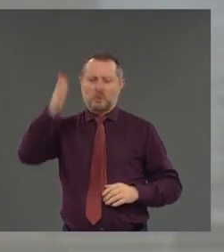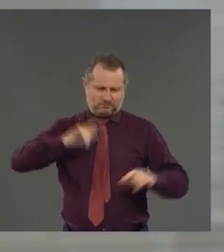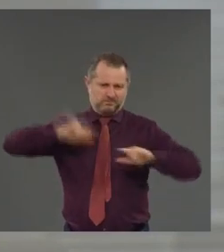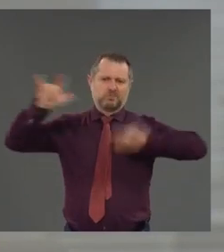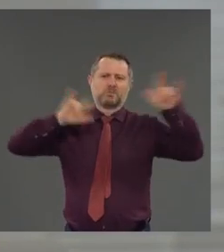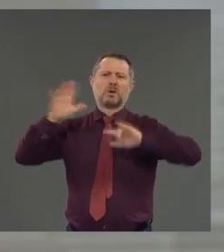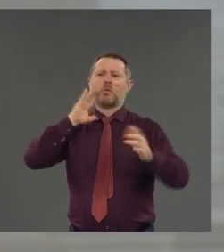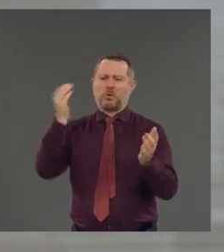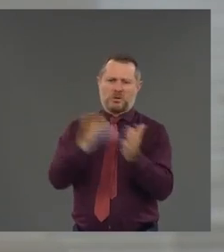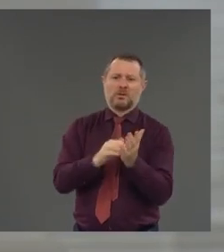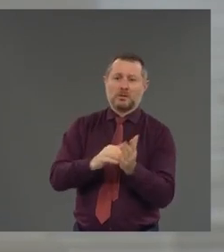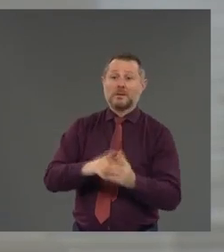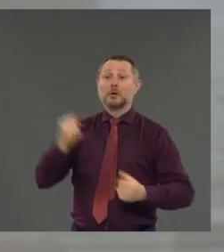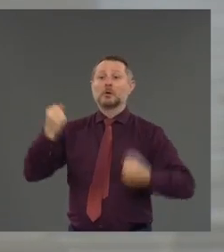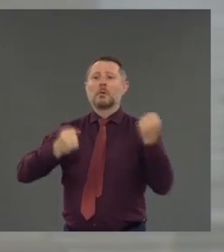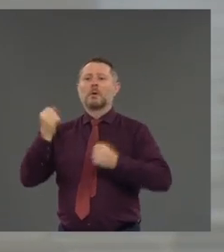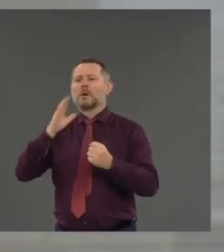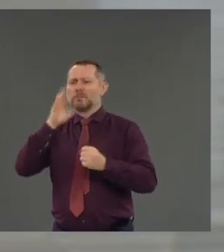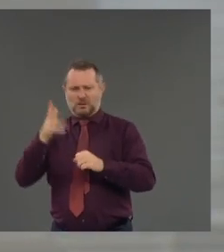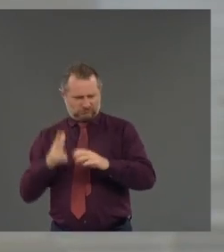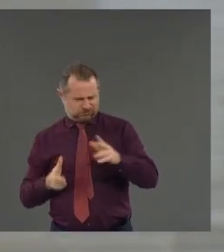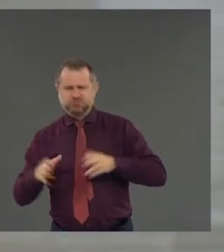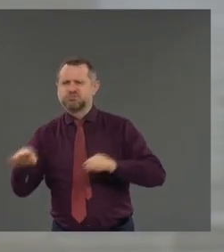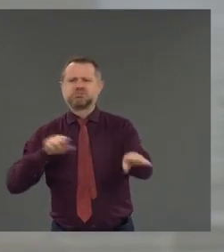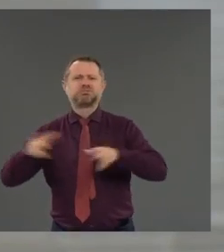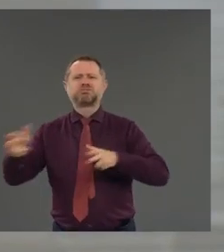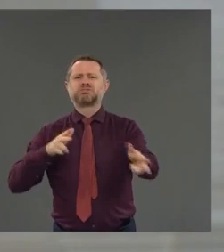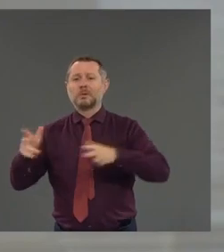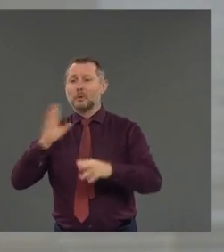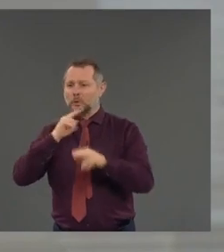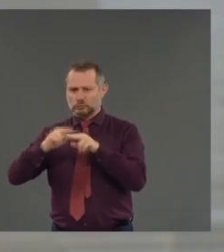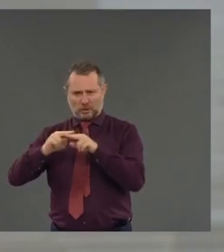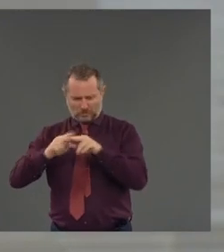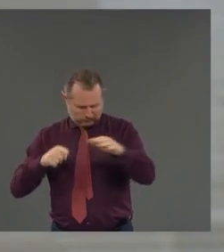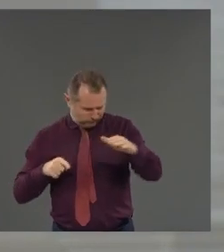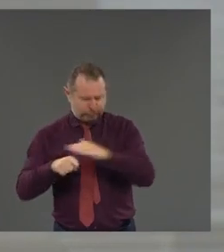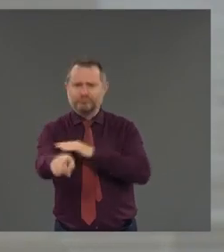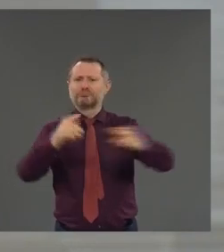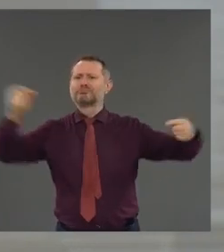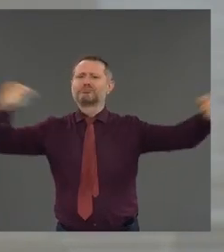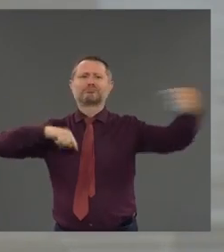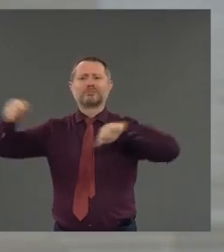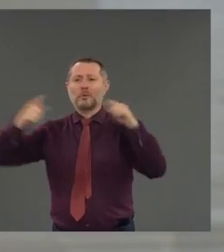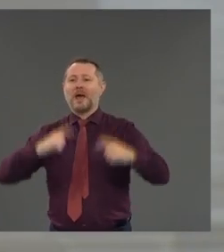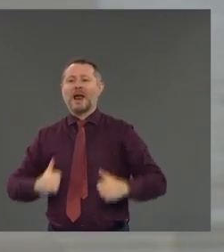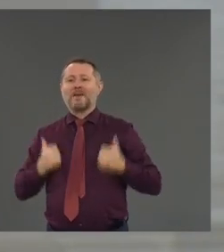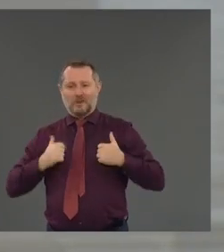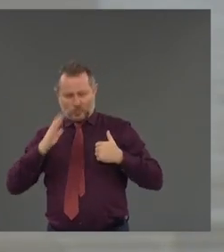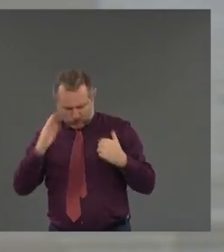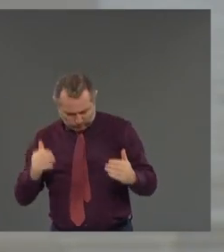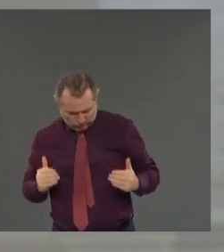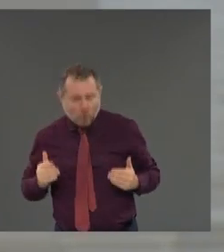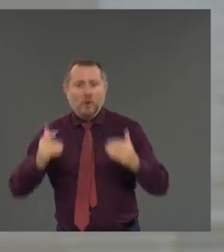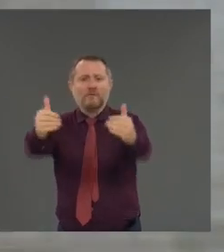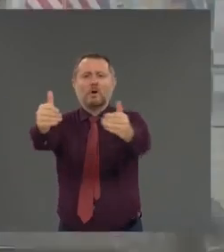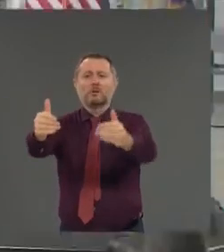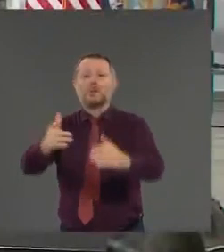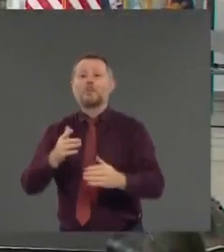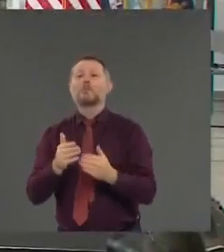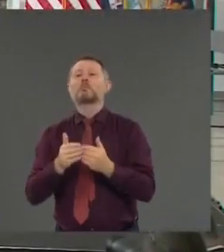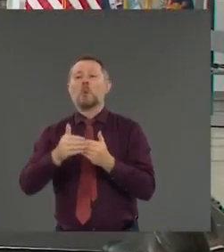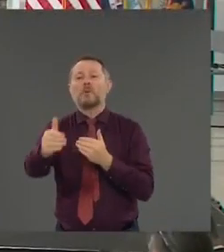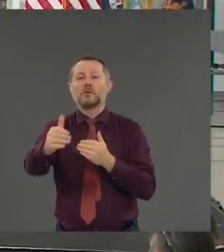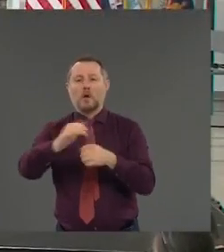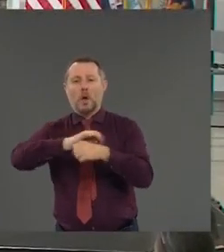going to roll. Trains are going to move. Life goes on. Post-COVID. Mr.